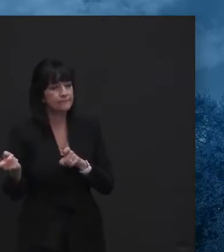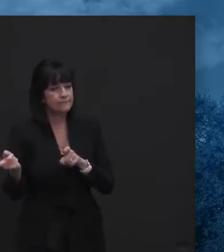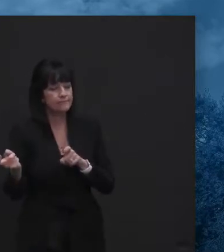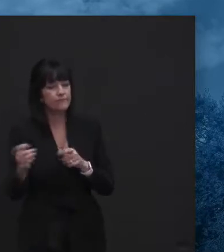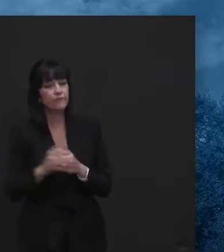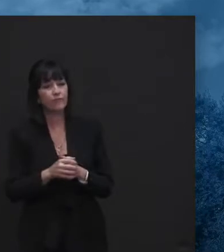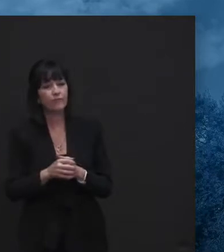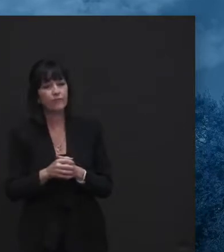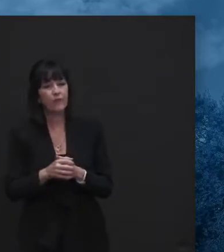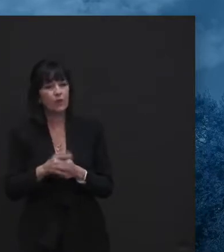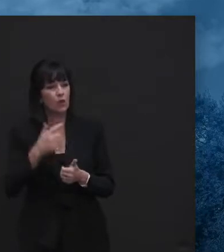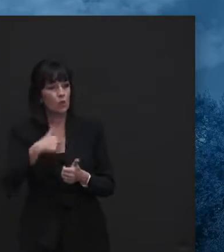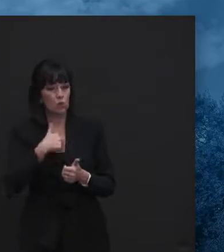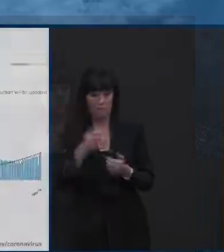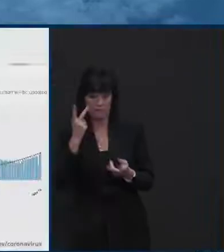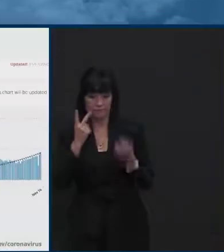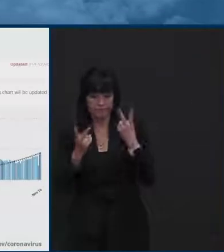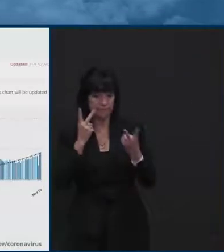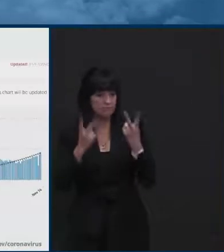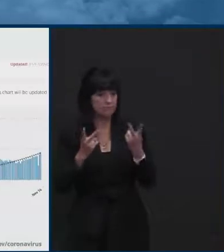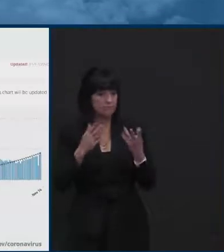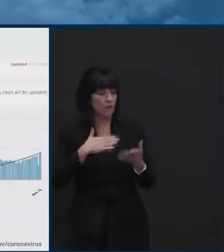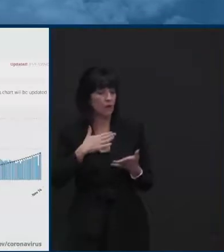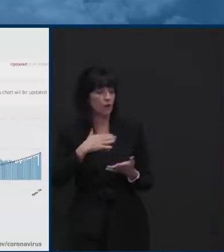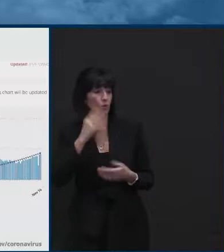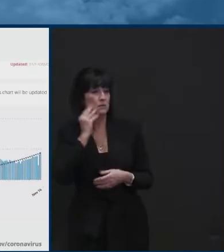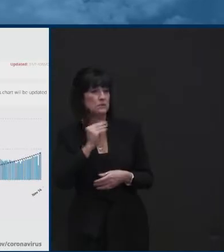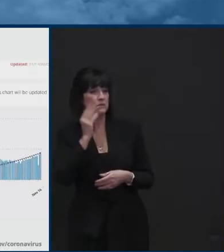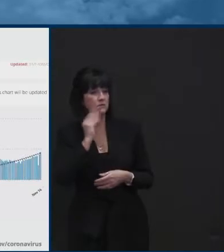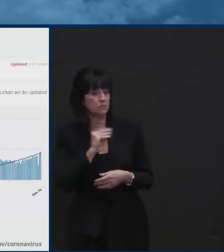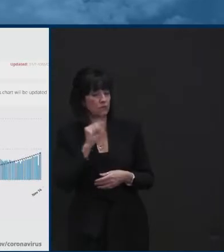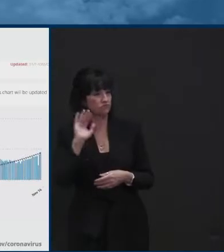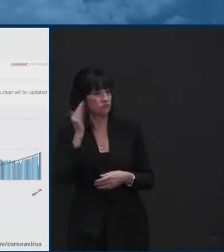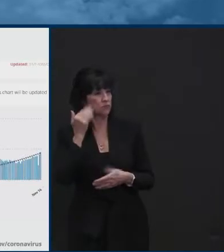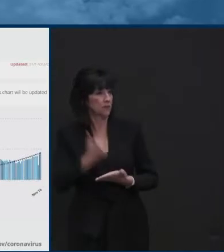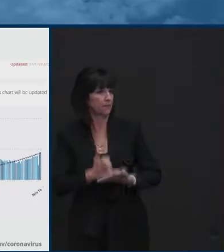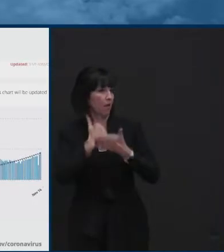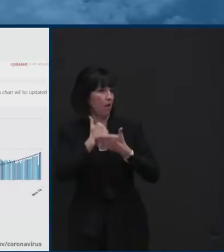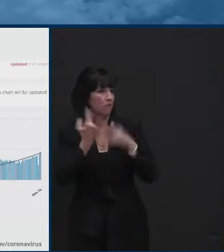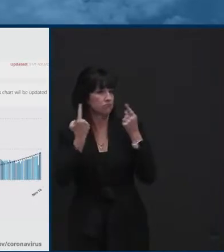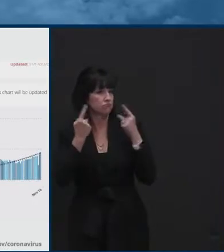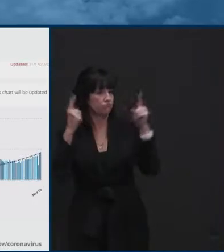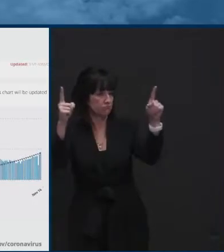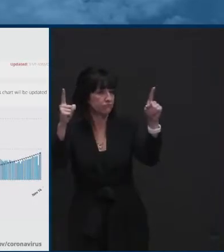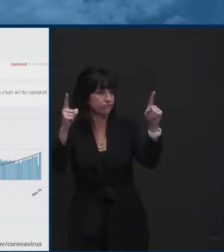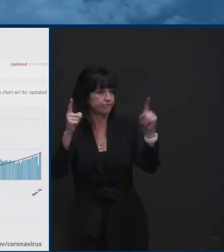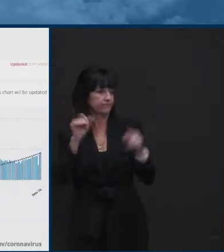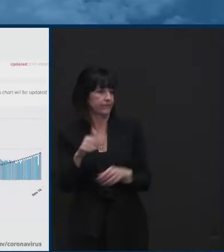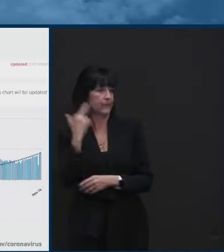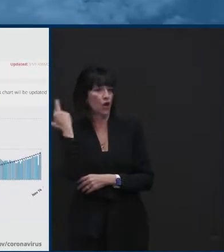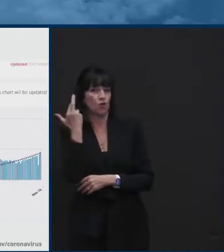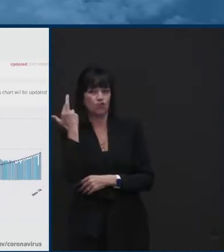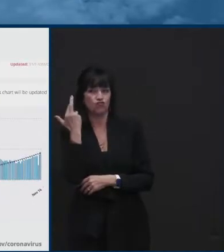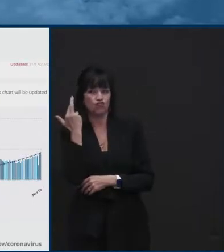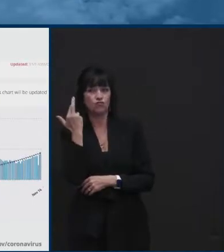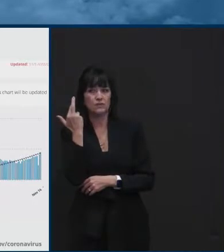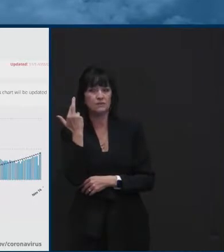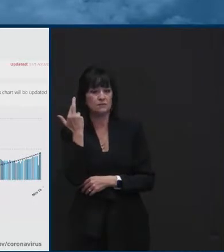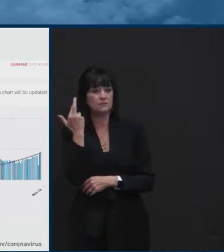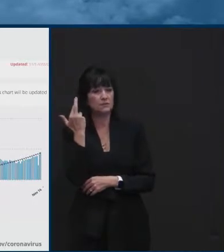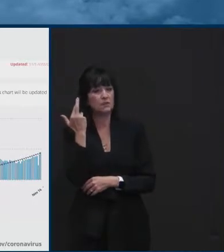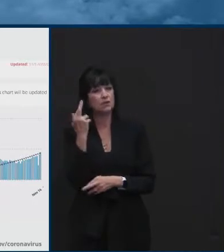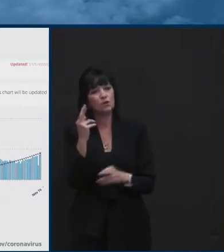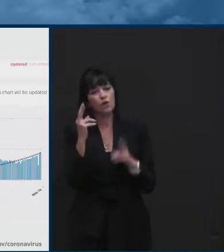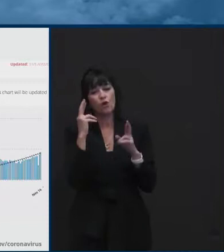experience that tells us that it works and that's why we have this graph, uh, that hopefully people are seeing that